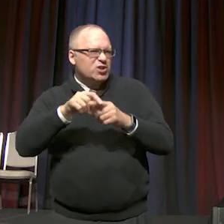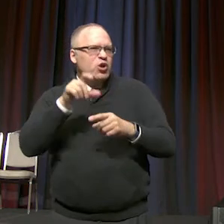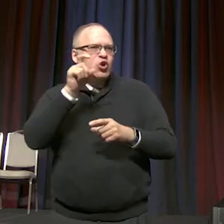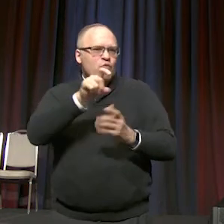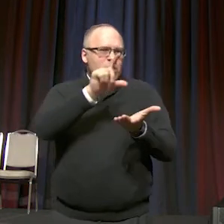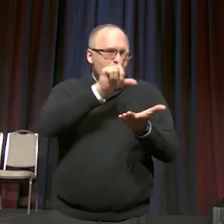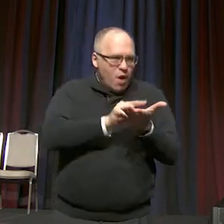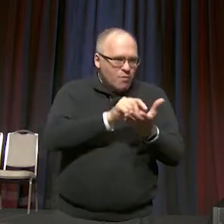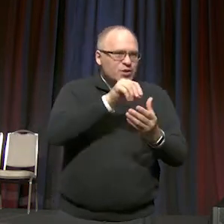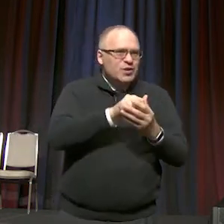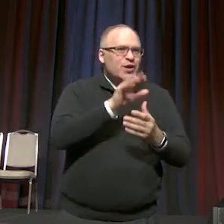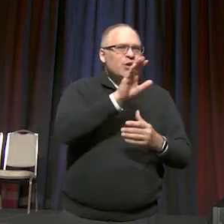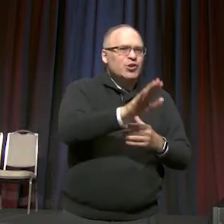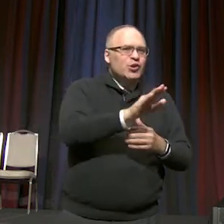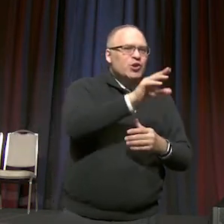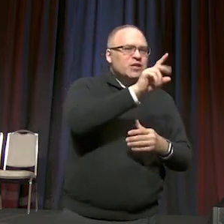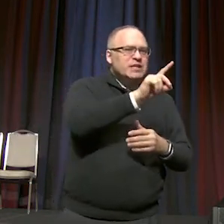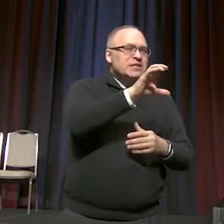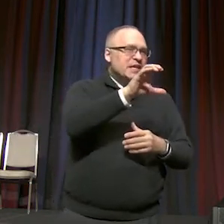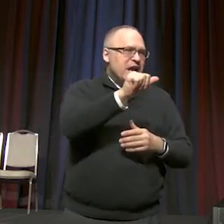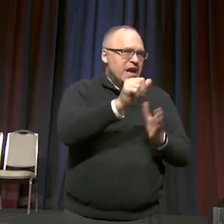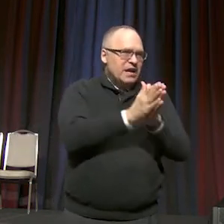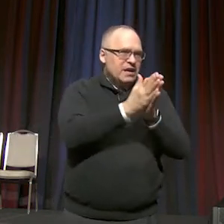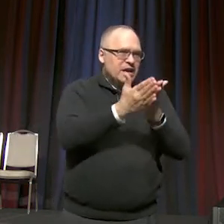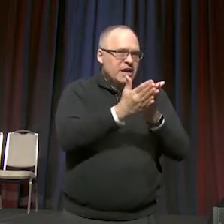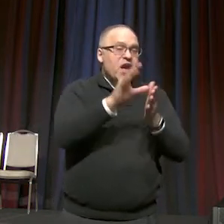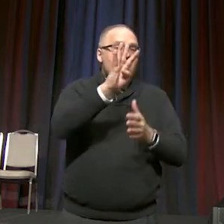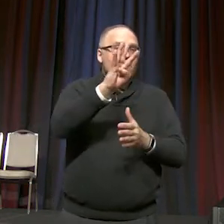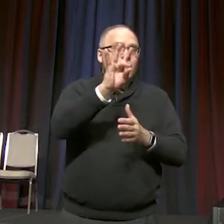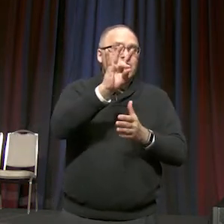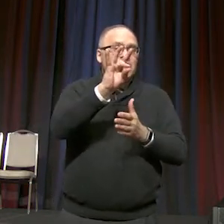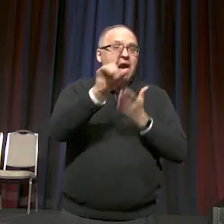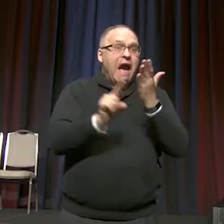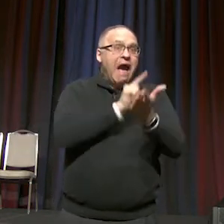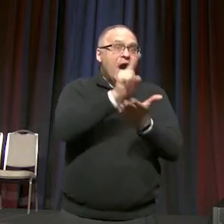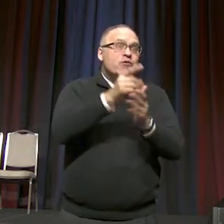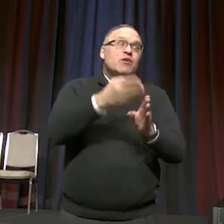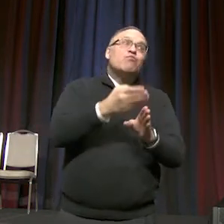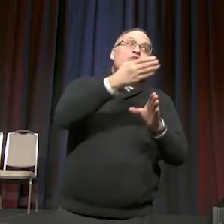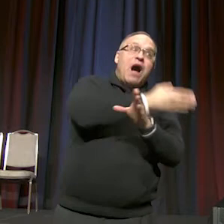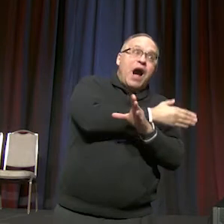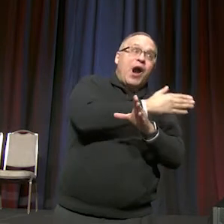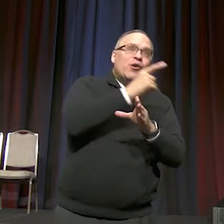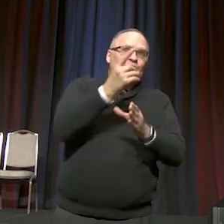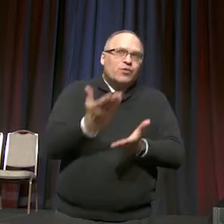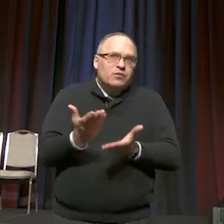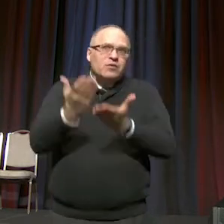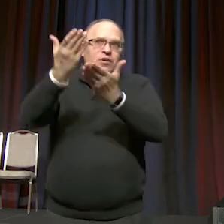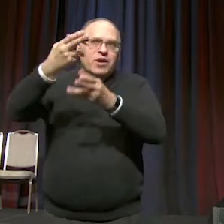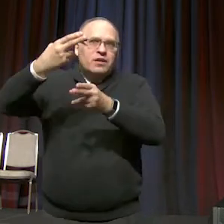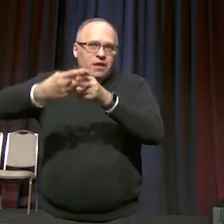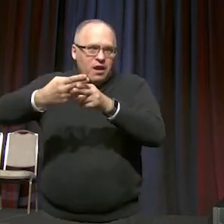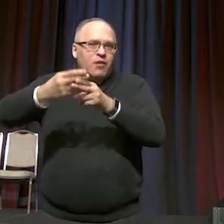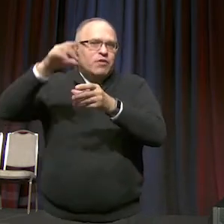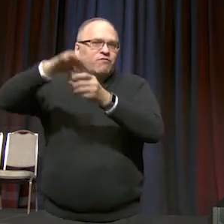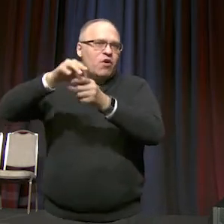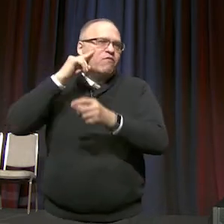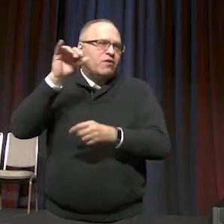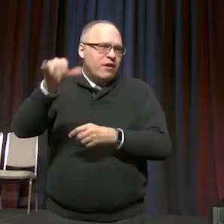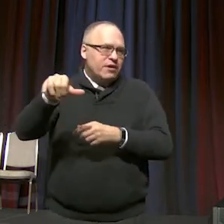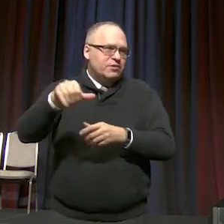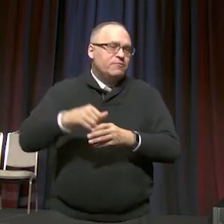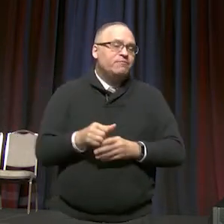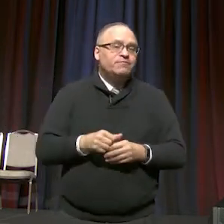Daily Christian Advocate at least 48 hours prior to the election. The general conference